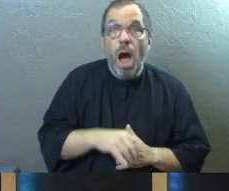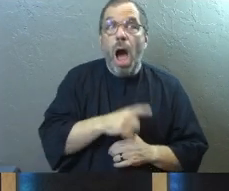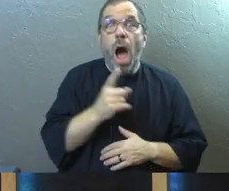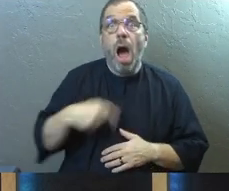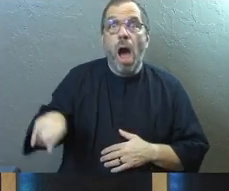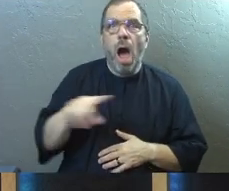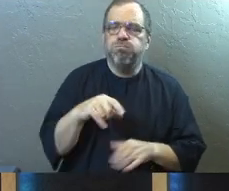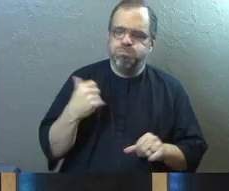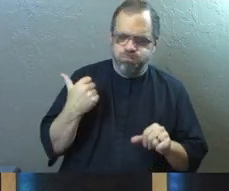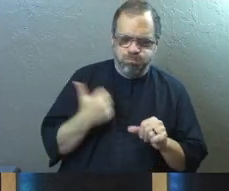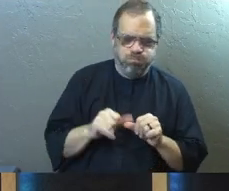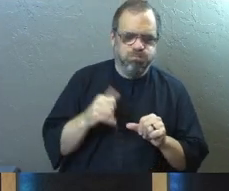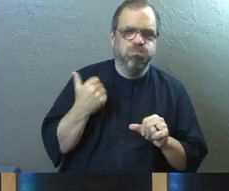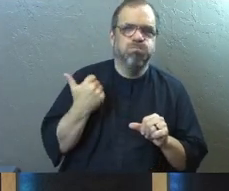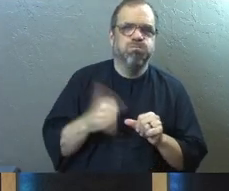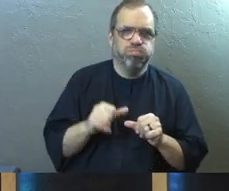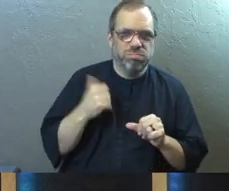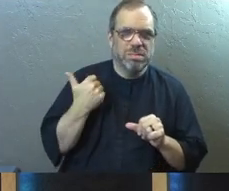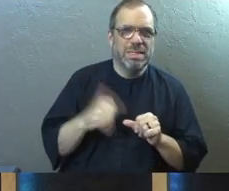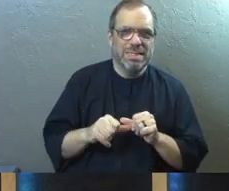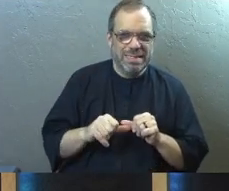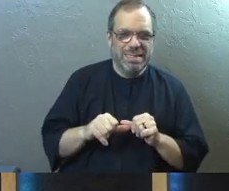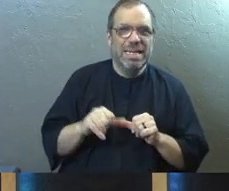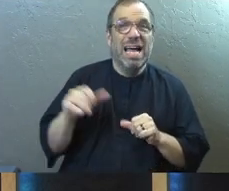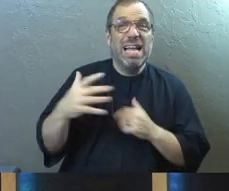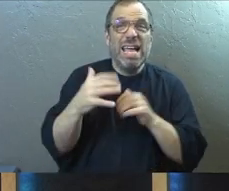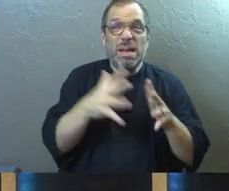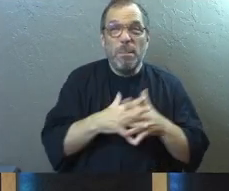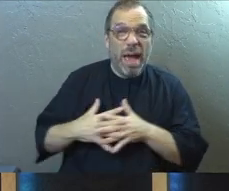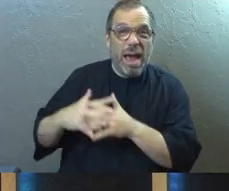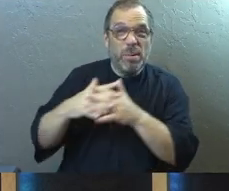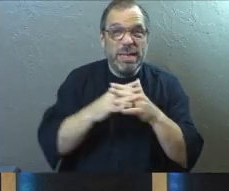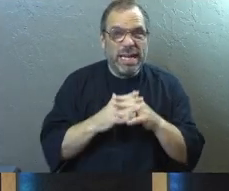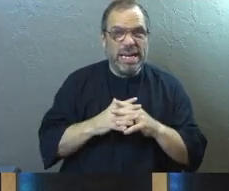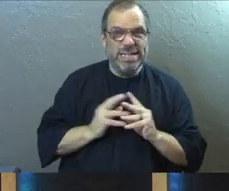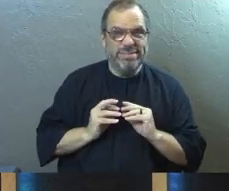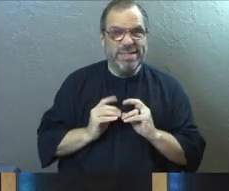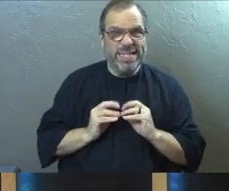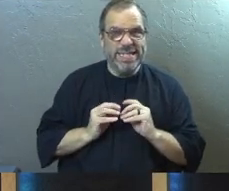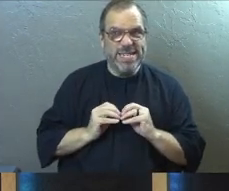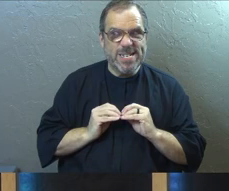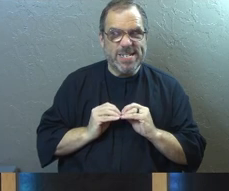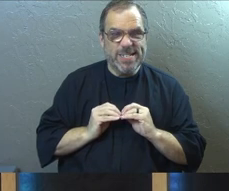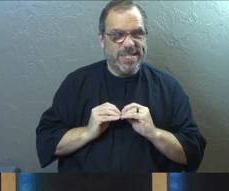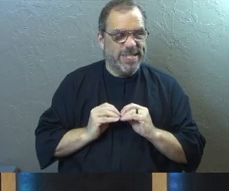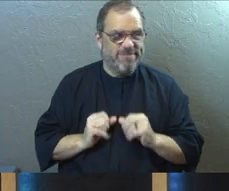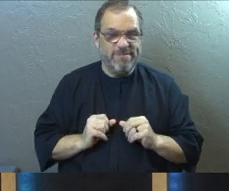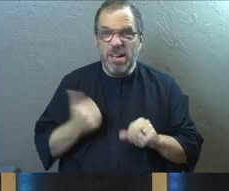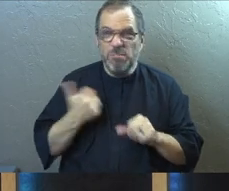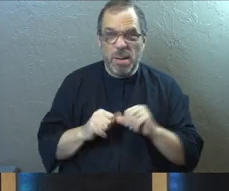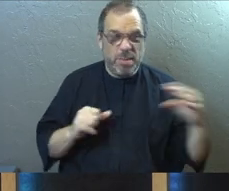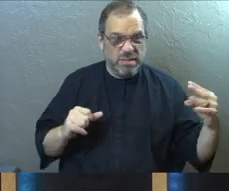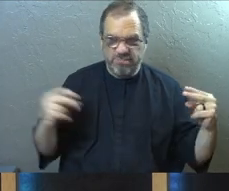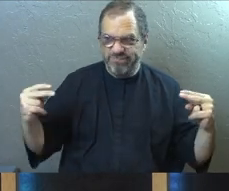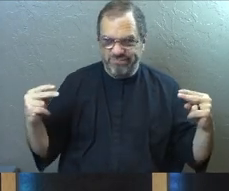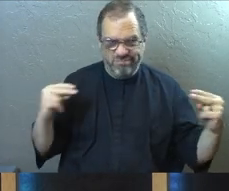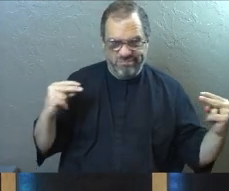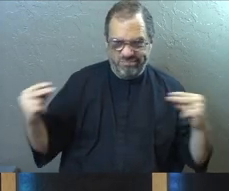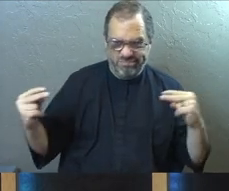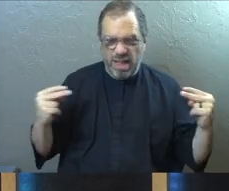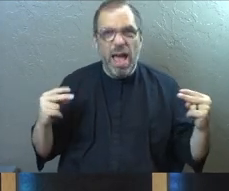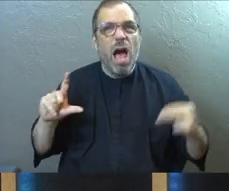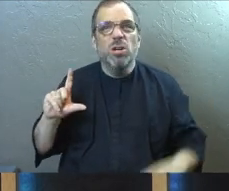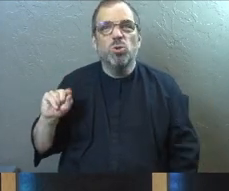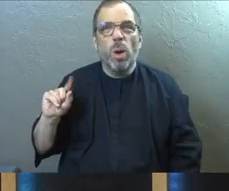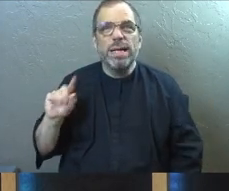others of you remember the temperature in our country back at that time. And you remember those days where it was maybe only